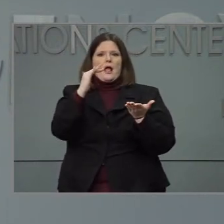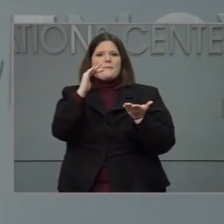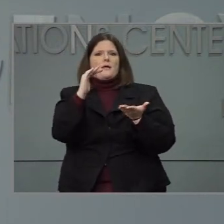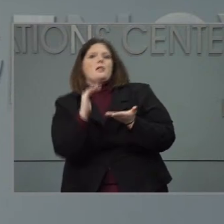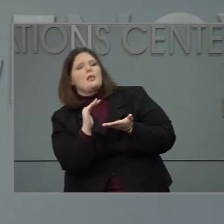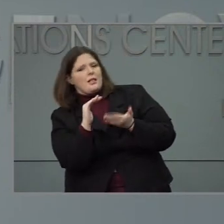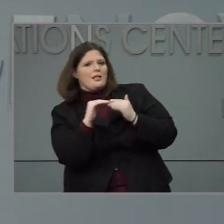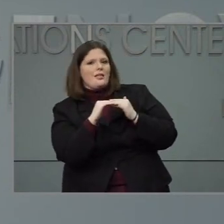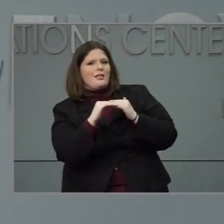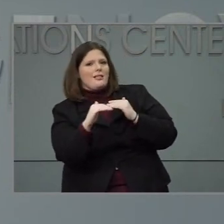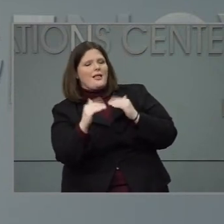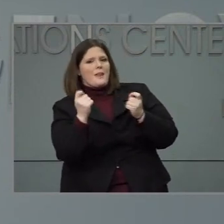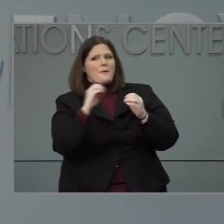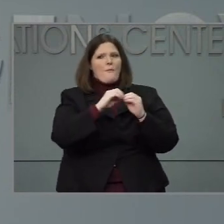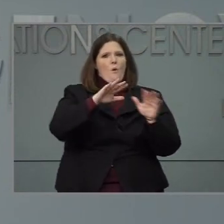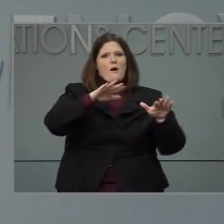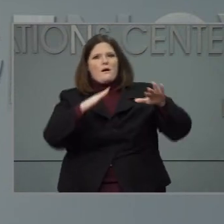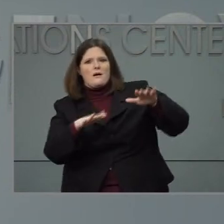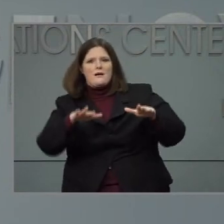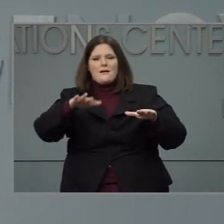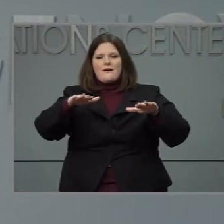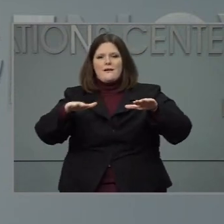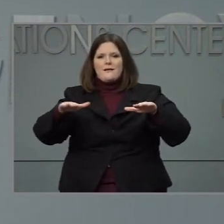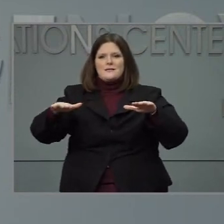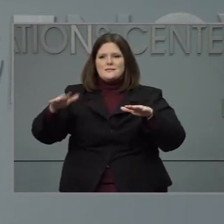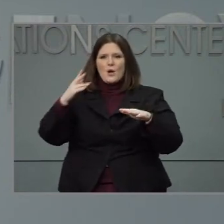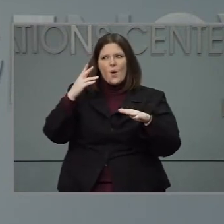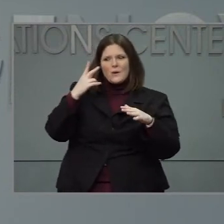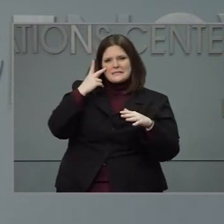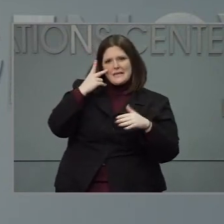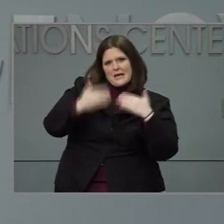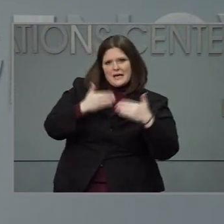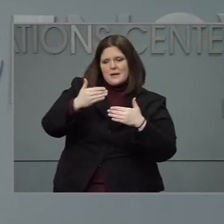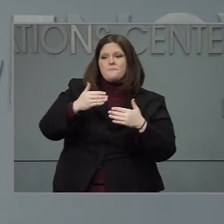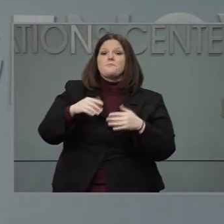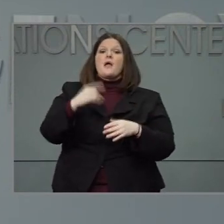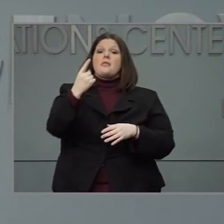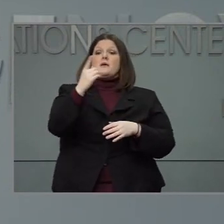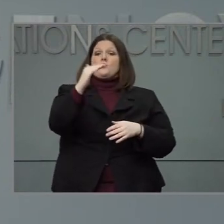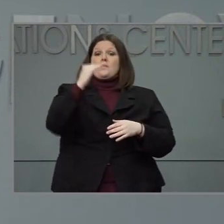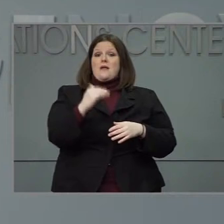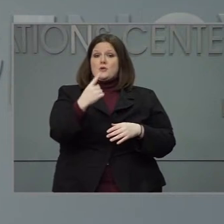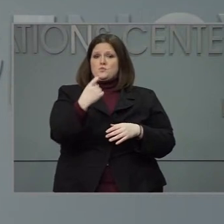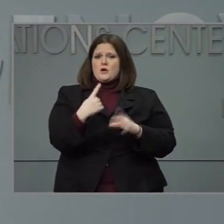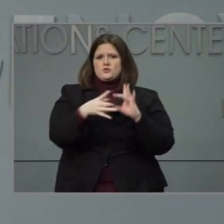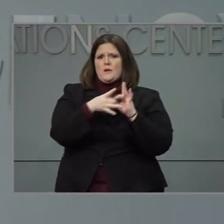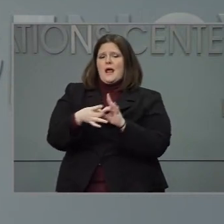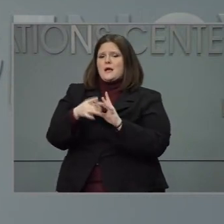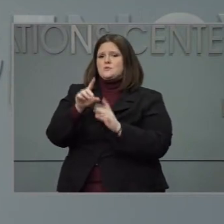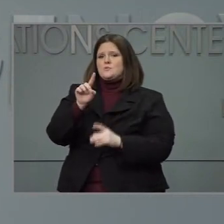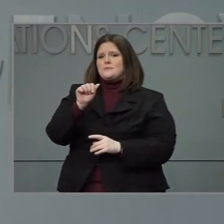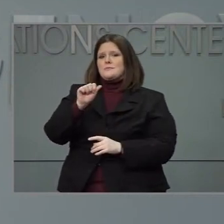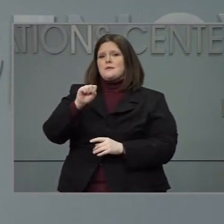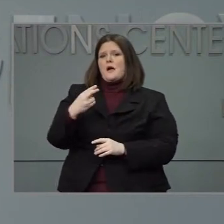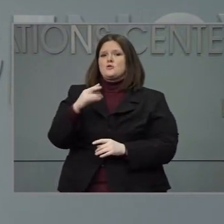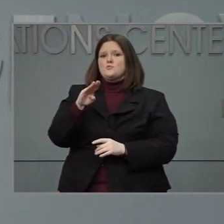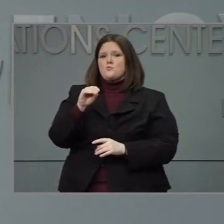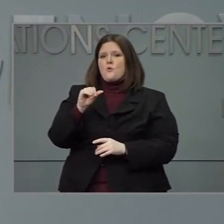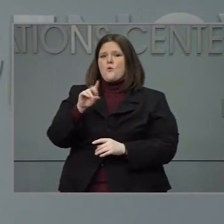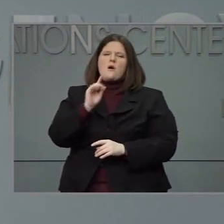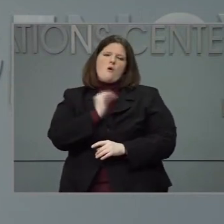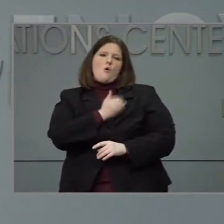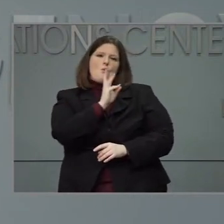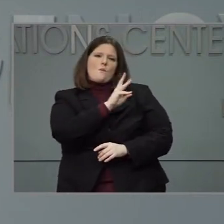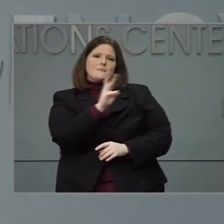lower allocation as we as we go here. Oh, and then I think the question was, are you going to be sharing our